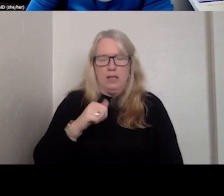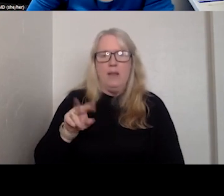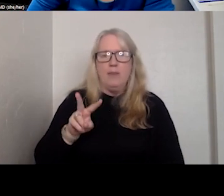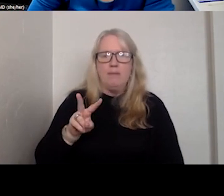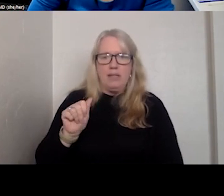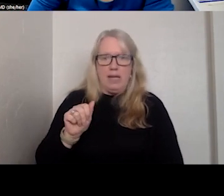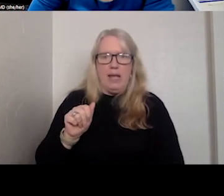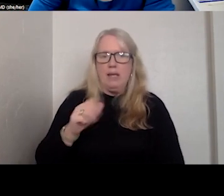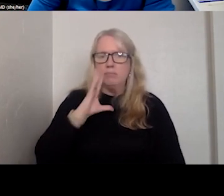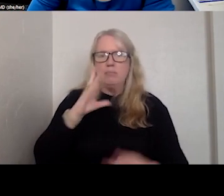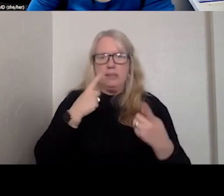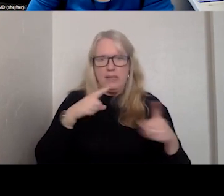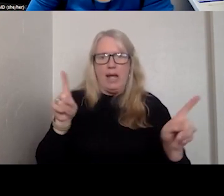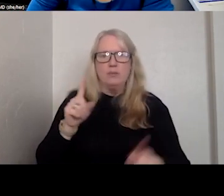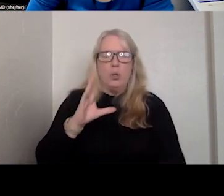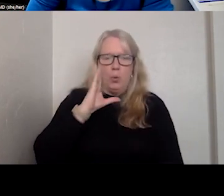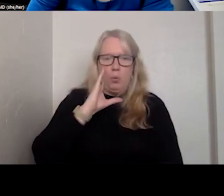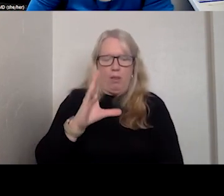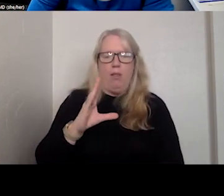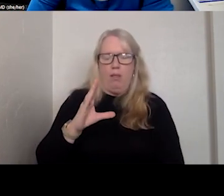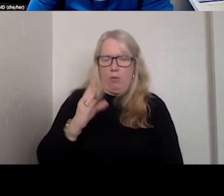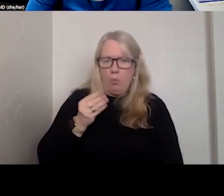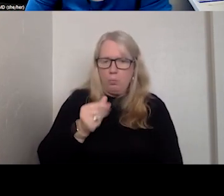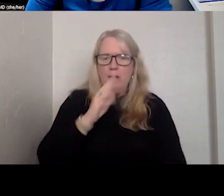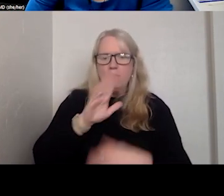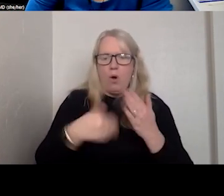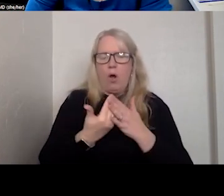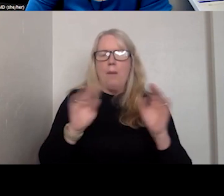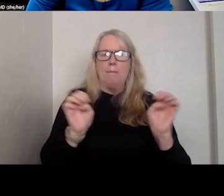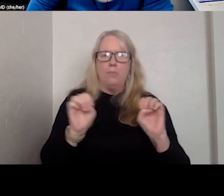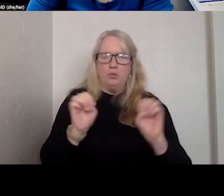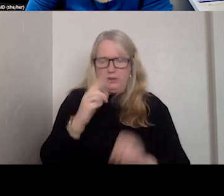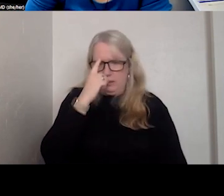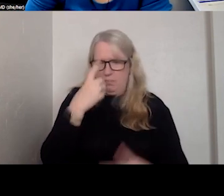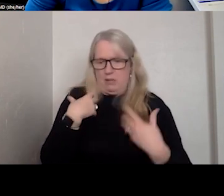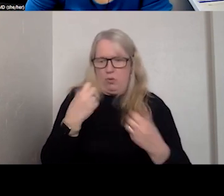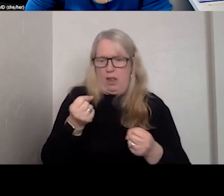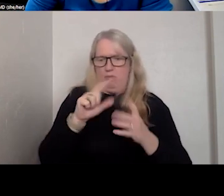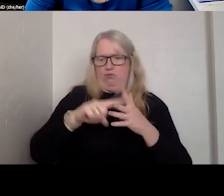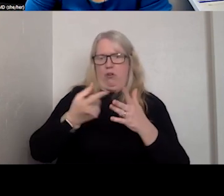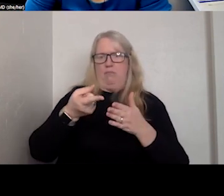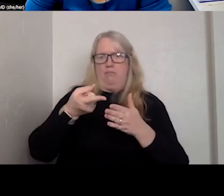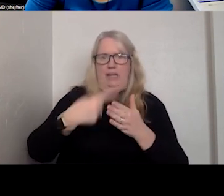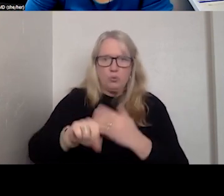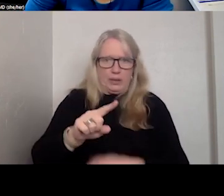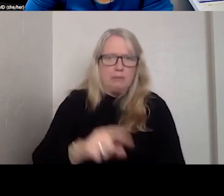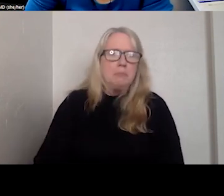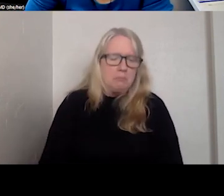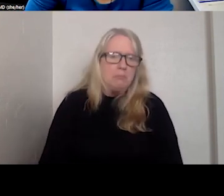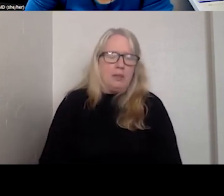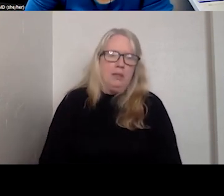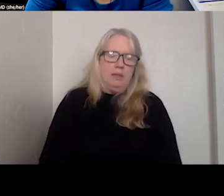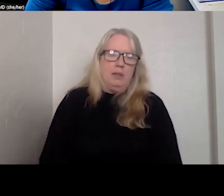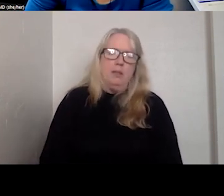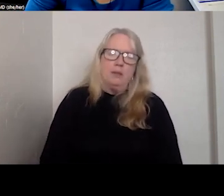announced that they're going to pay for all emergency mental health care starting next week. I think this is probably